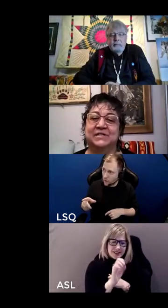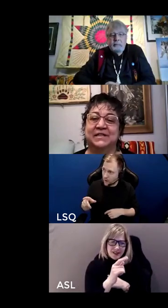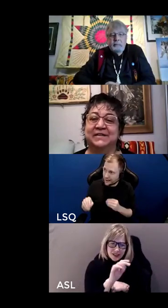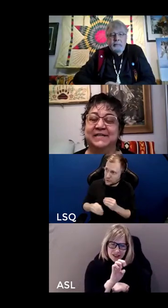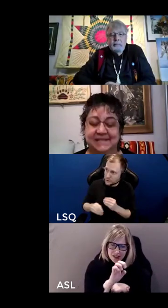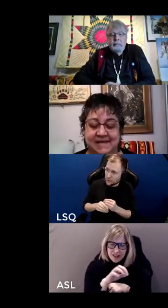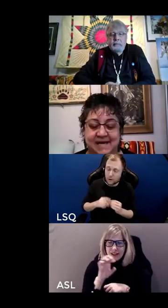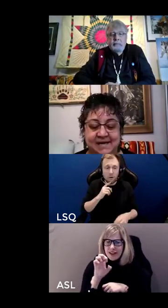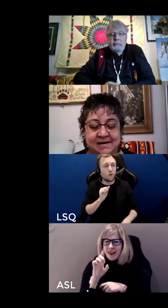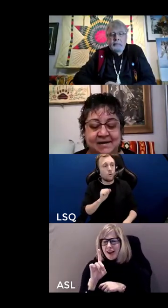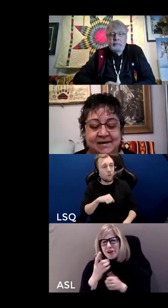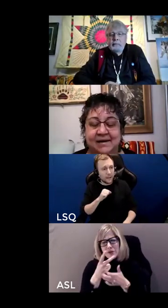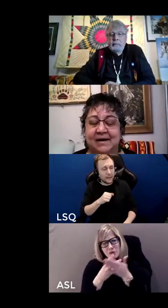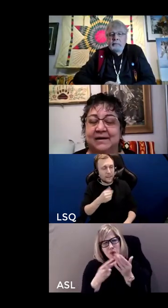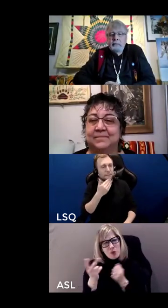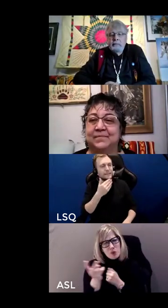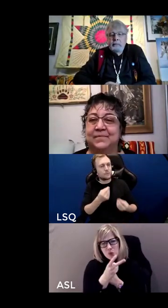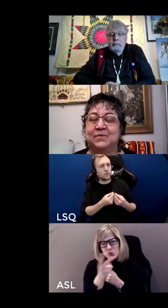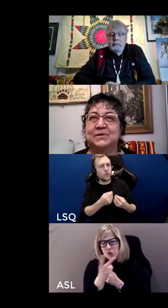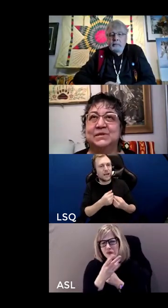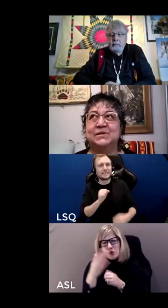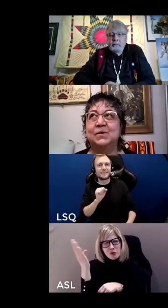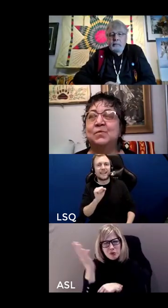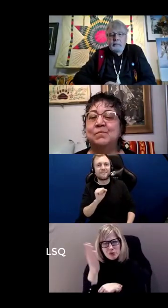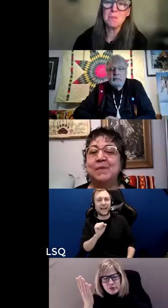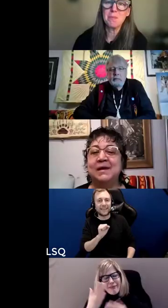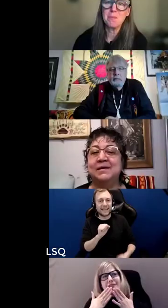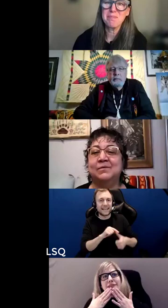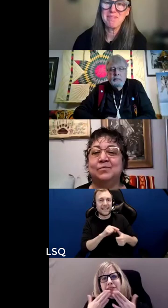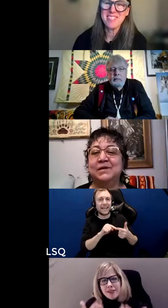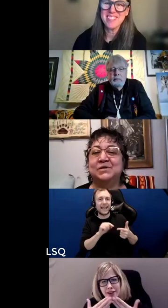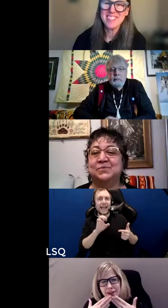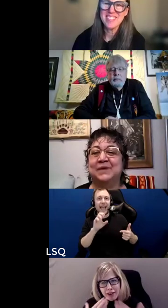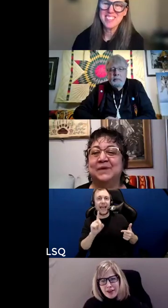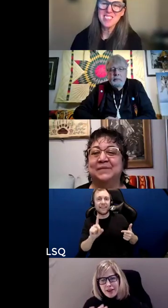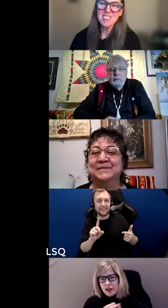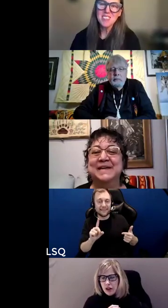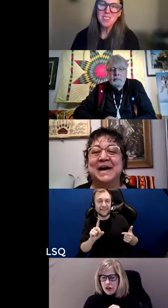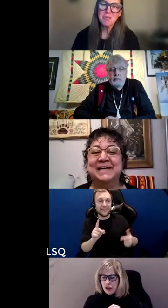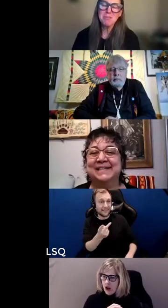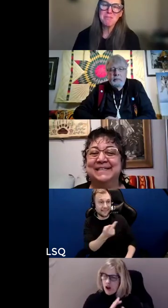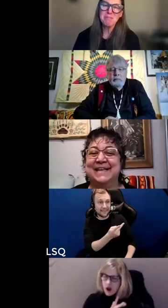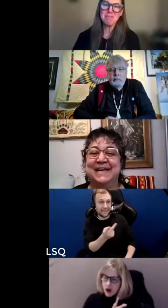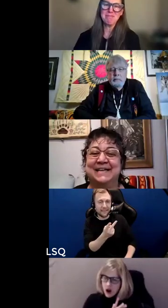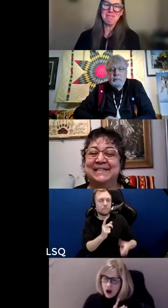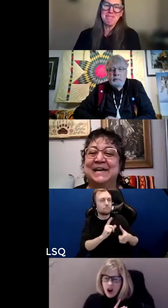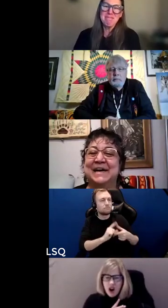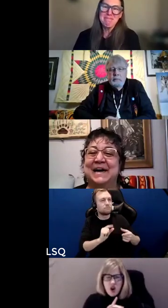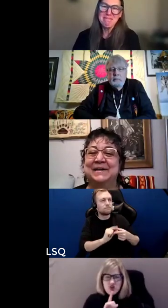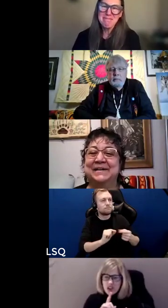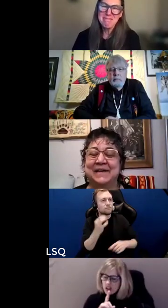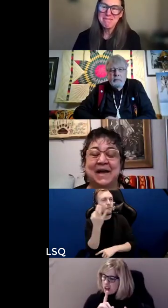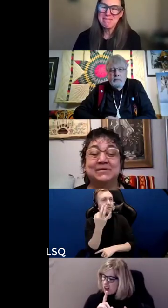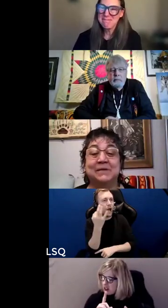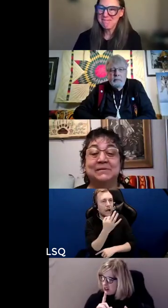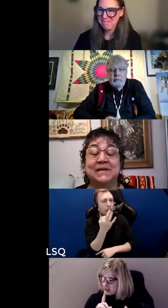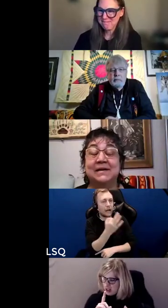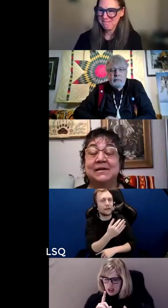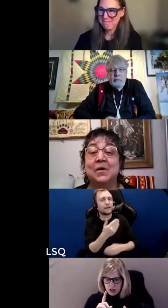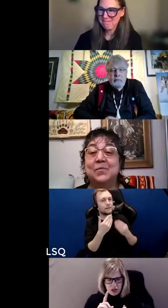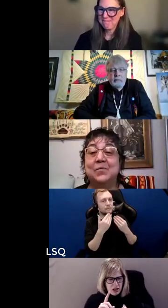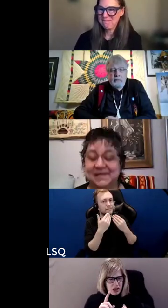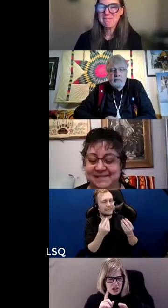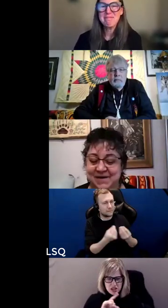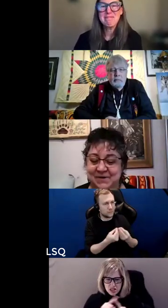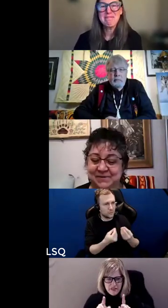for their sharing today um there were so many rich uh nuggets that i captured i was